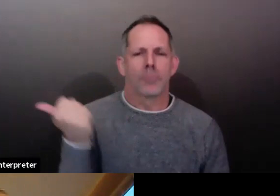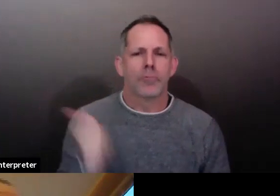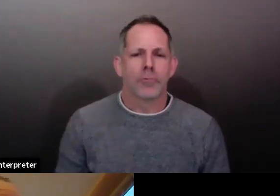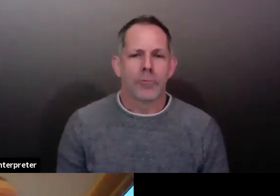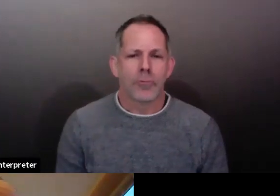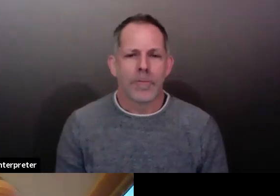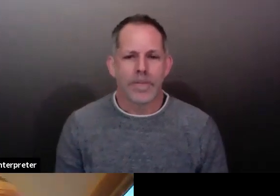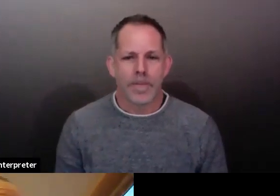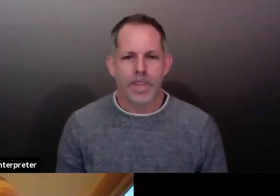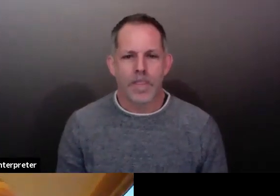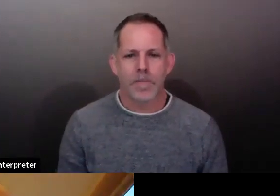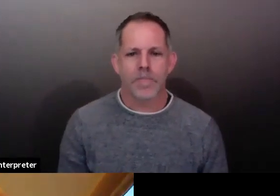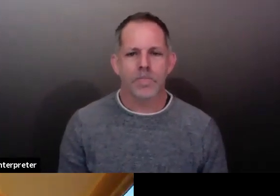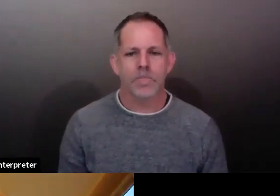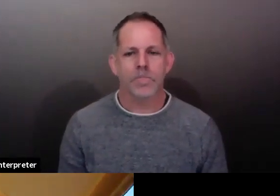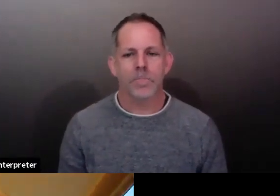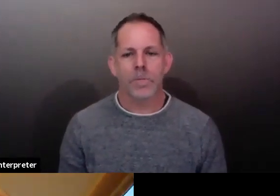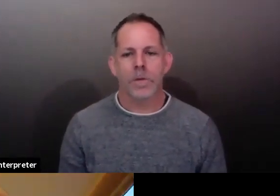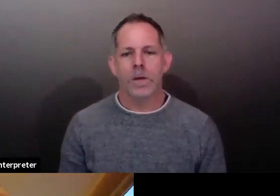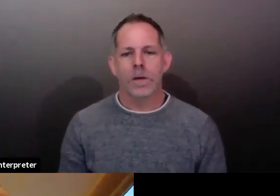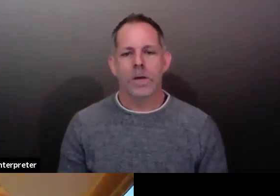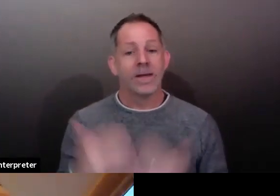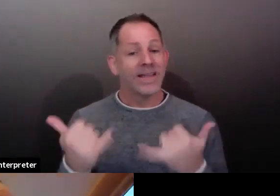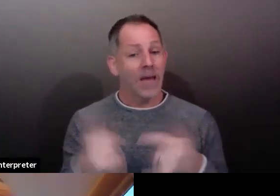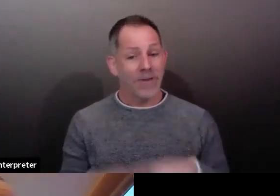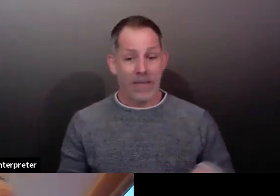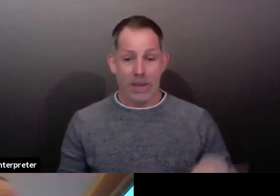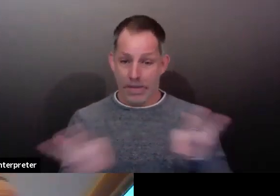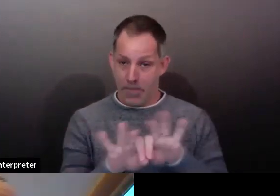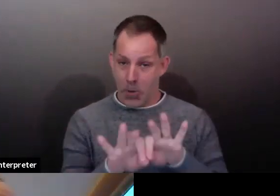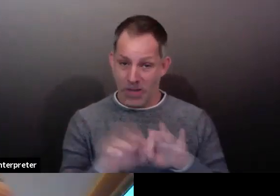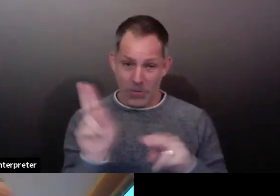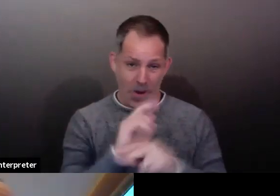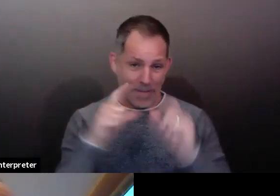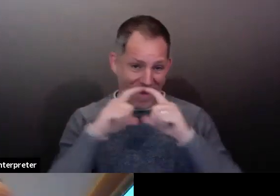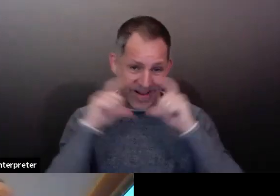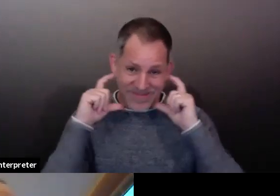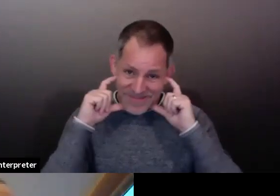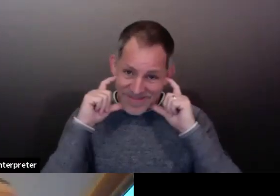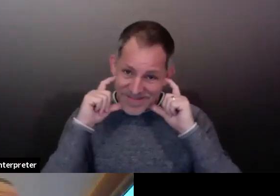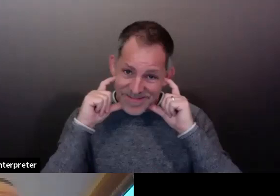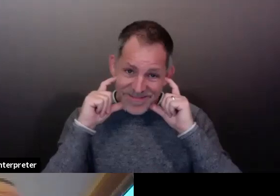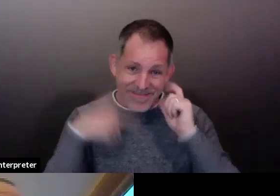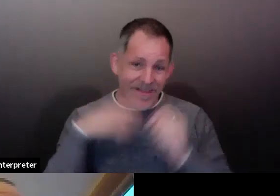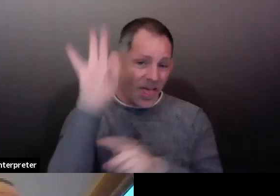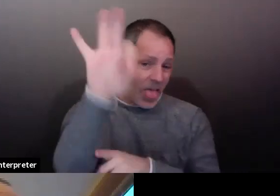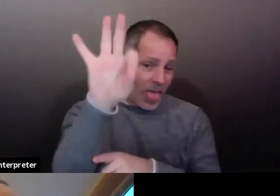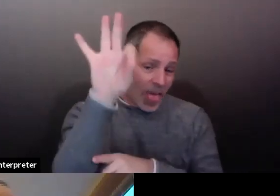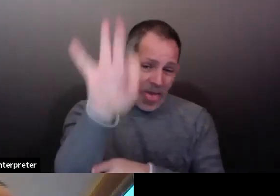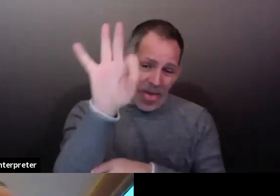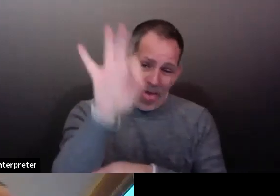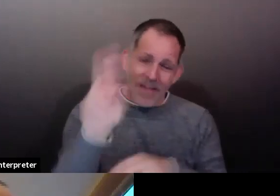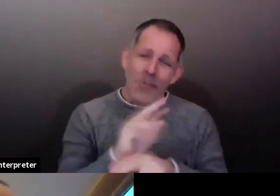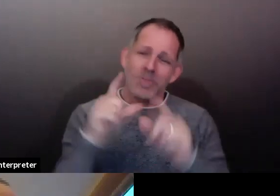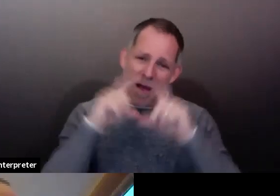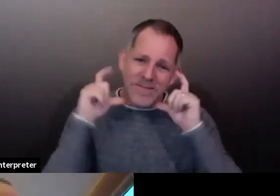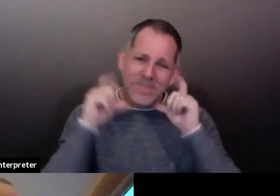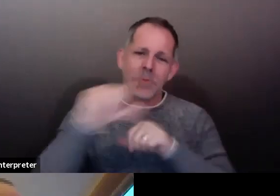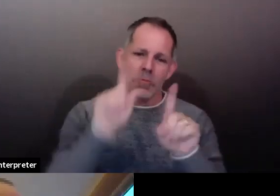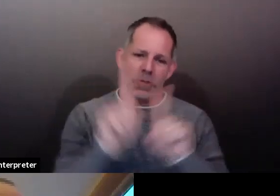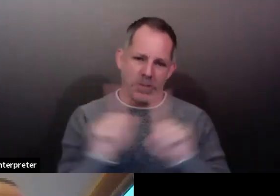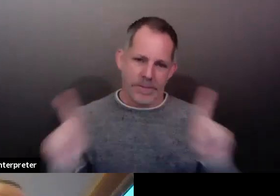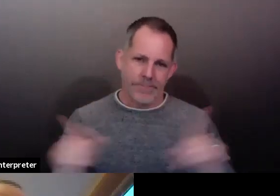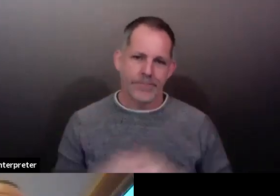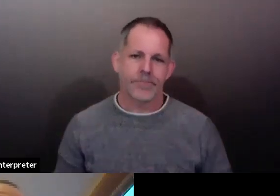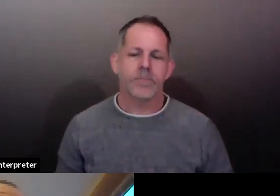address some comments we're seeing on most of our social media lanes. These